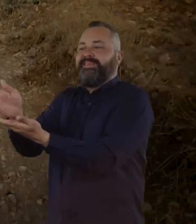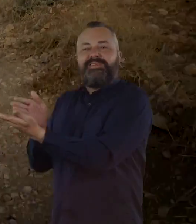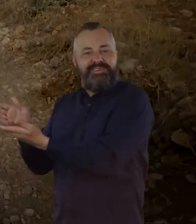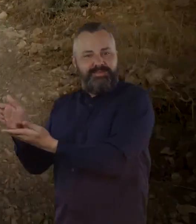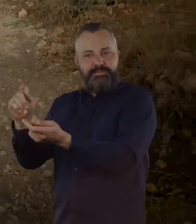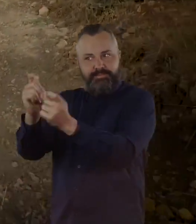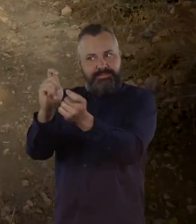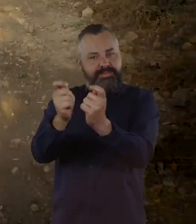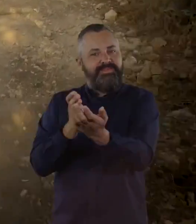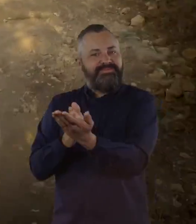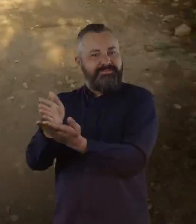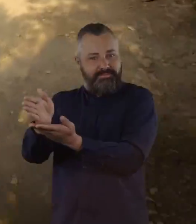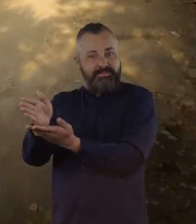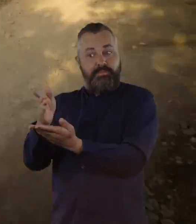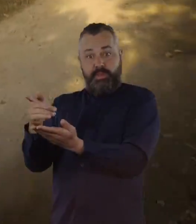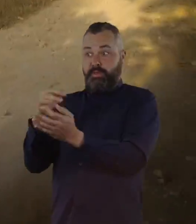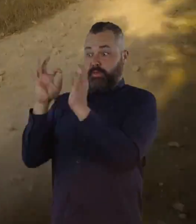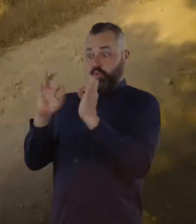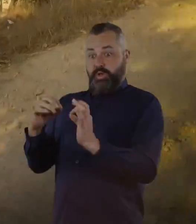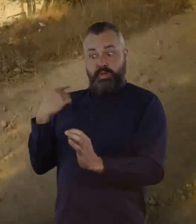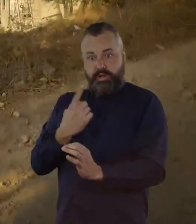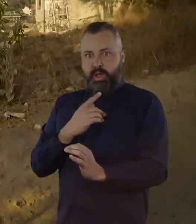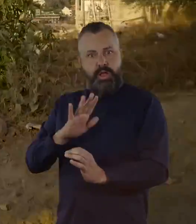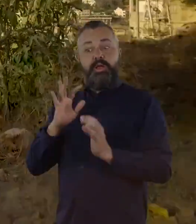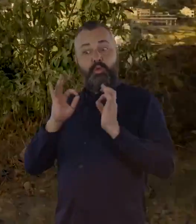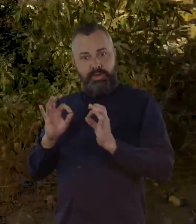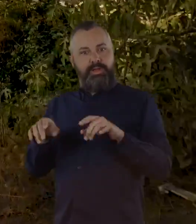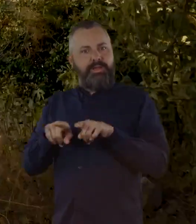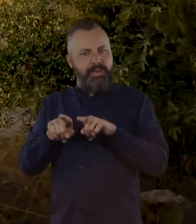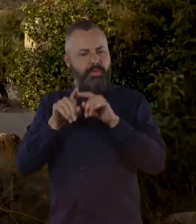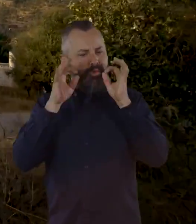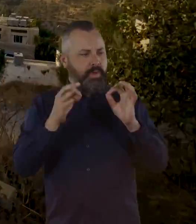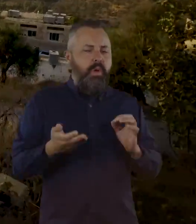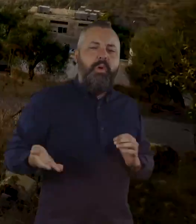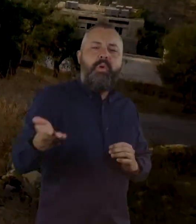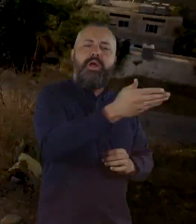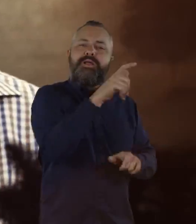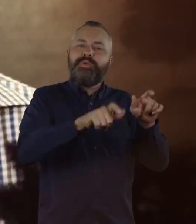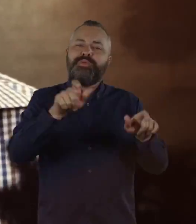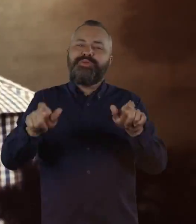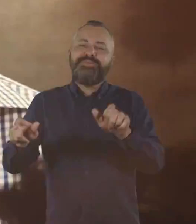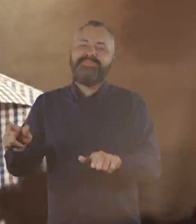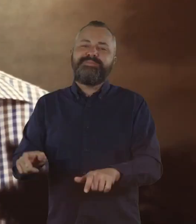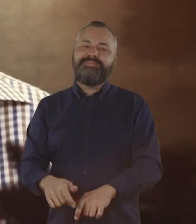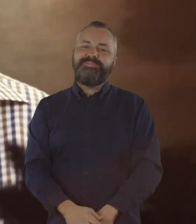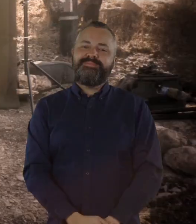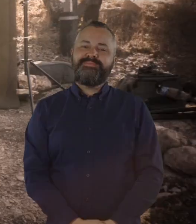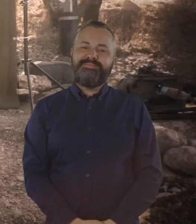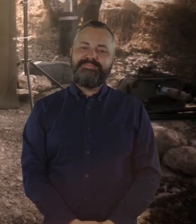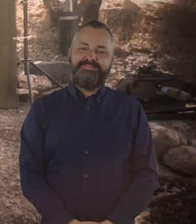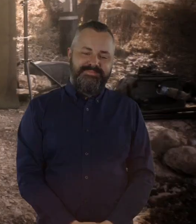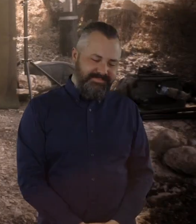only for those living with disabilities. I hope for all people. In front of the screen,